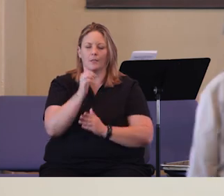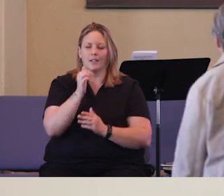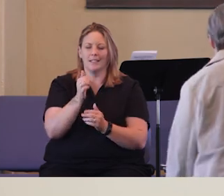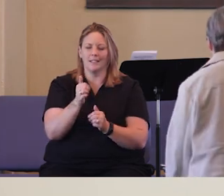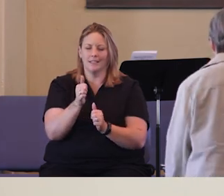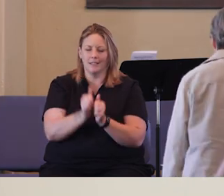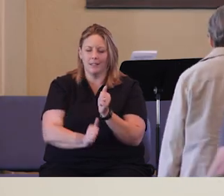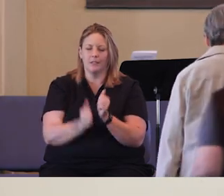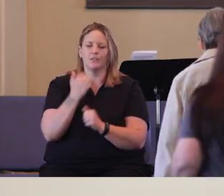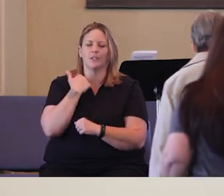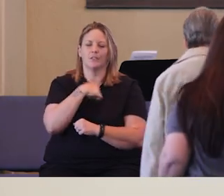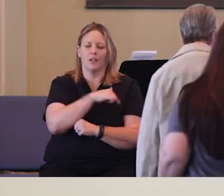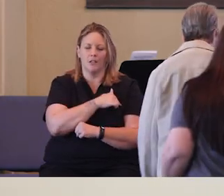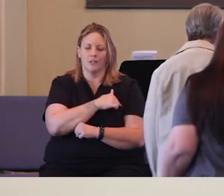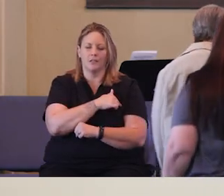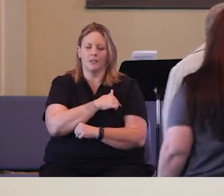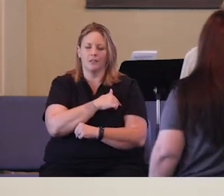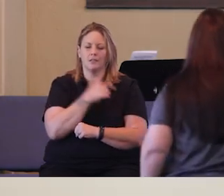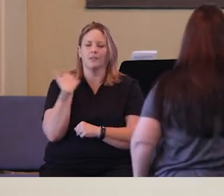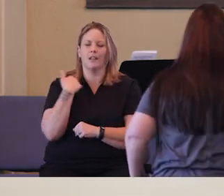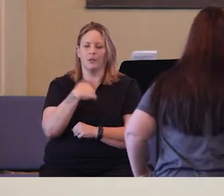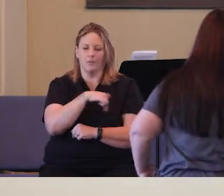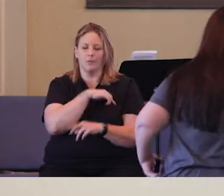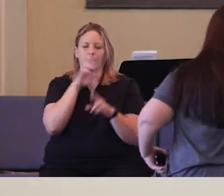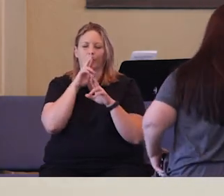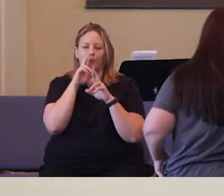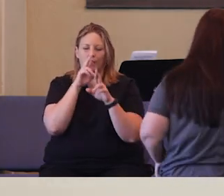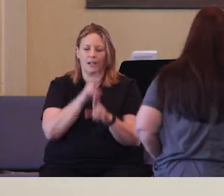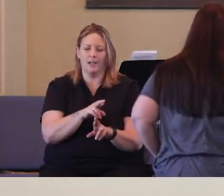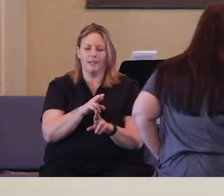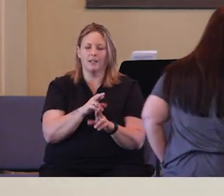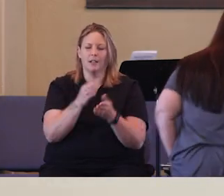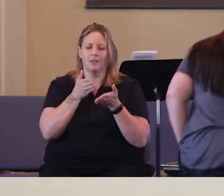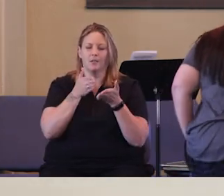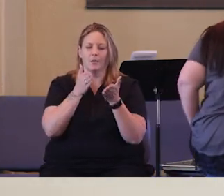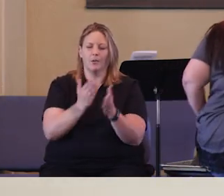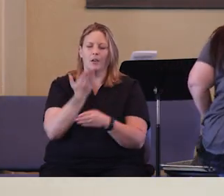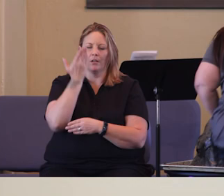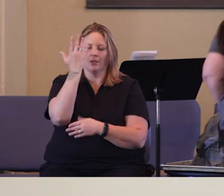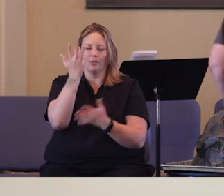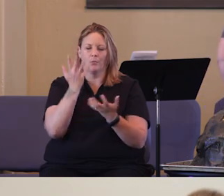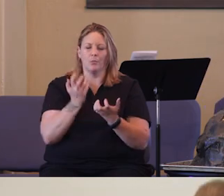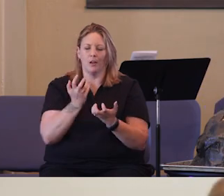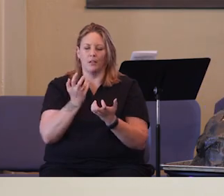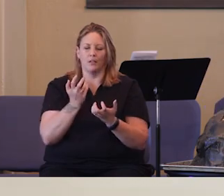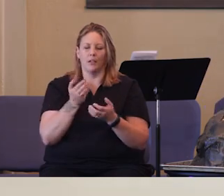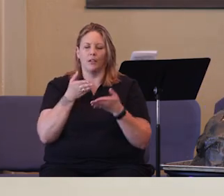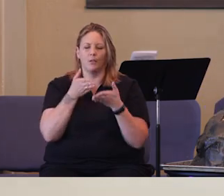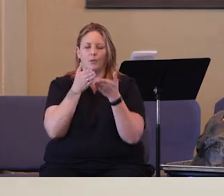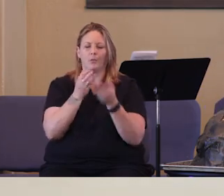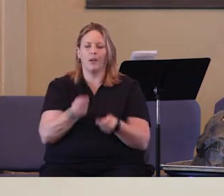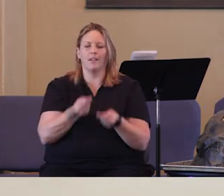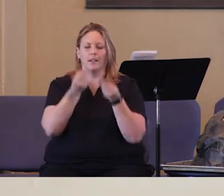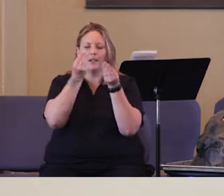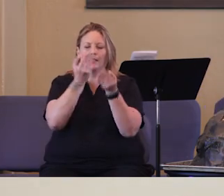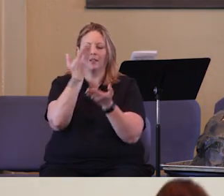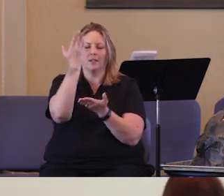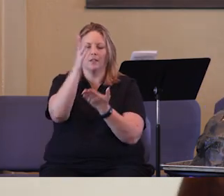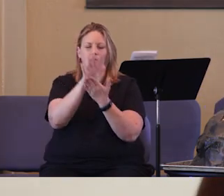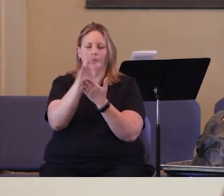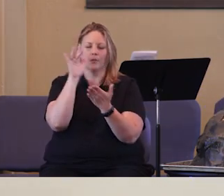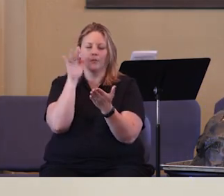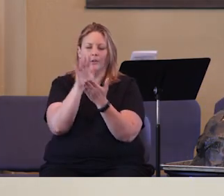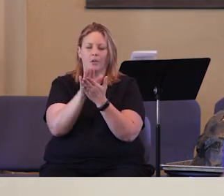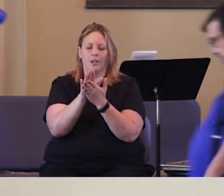you would help each one of us that we'd react according to how you'd want us to react, that we'd respond to people in a way that brings you glory,